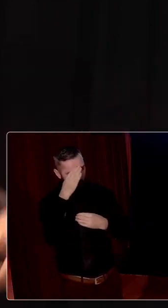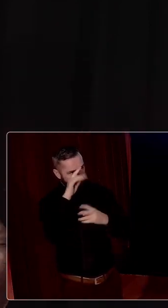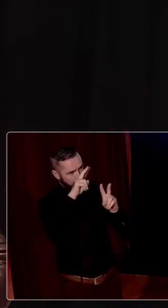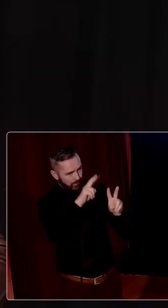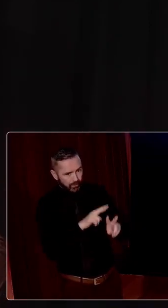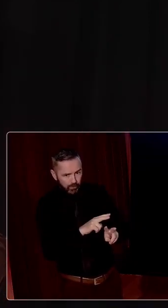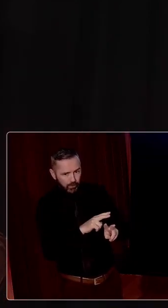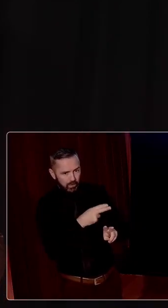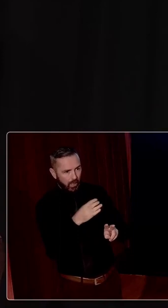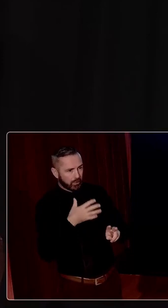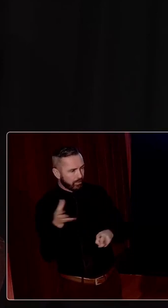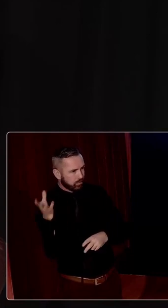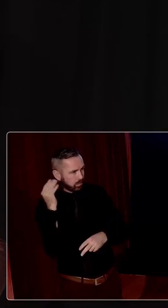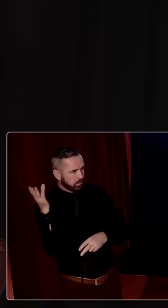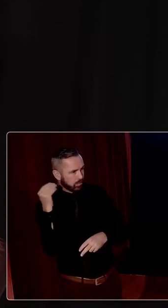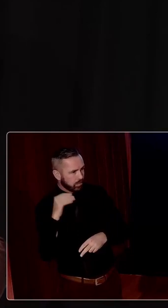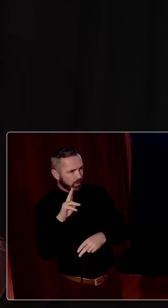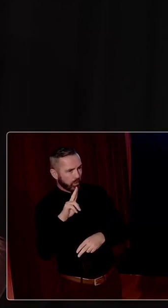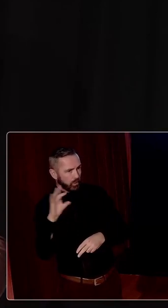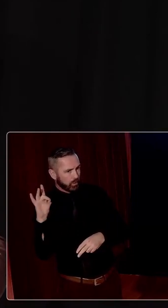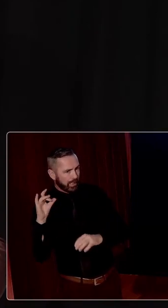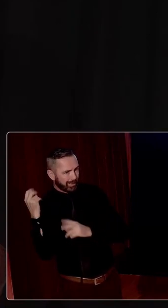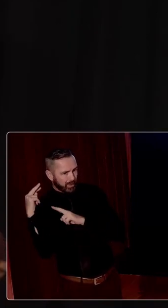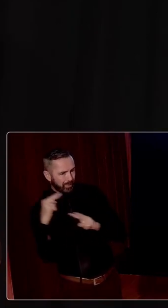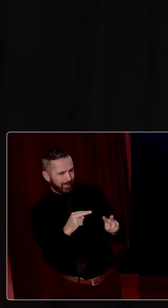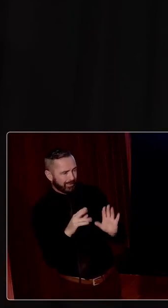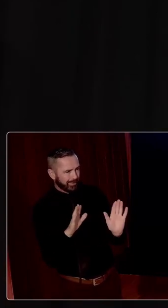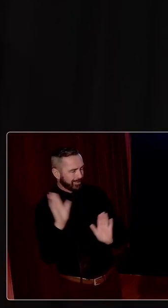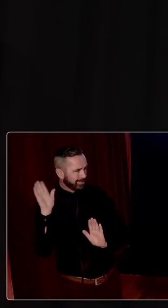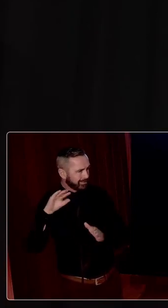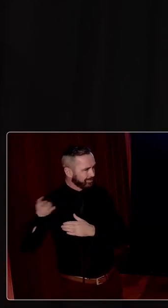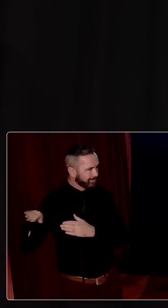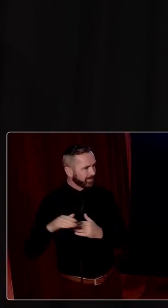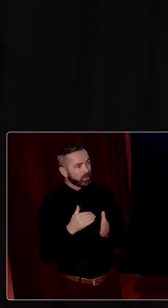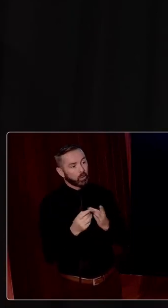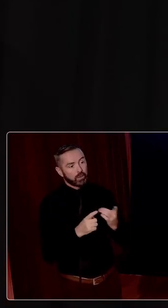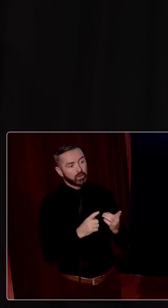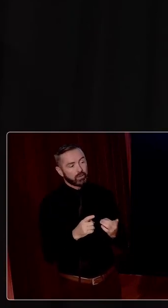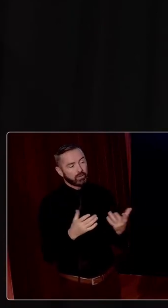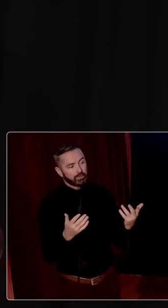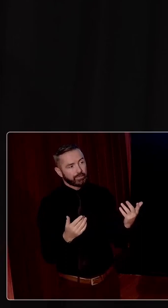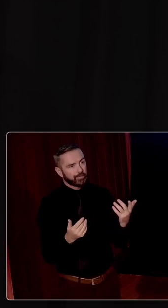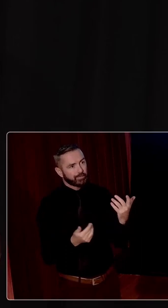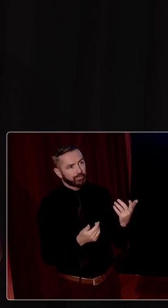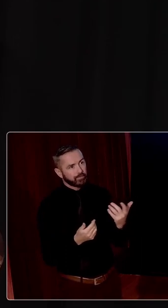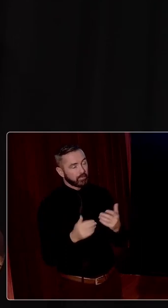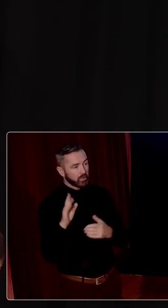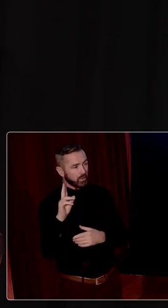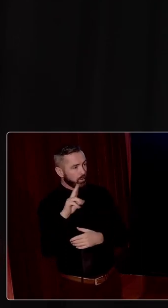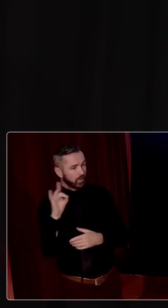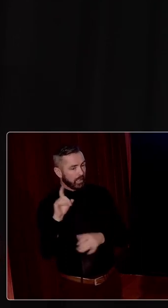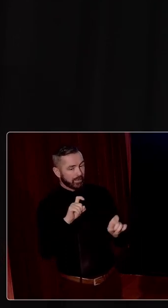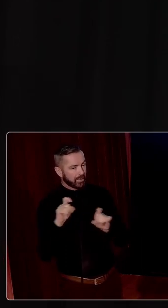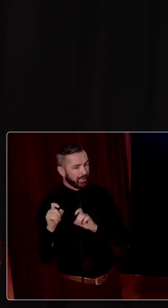to listening to the, the, their UK counterpart. And so I think what it did was it, it isn't that the UK was